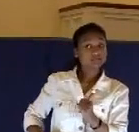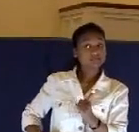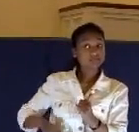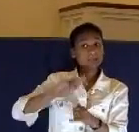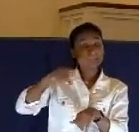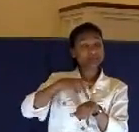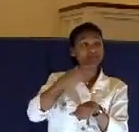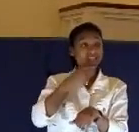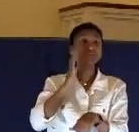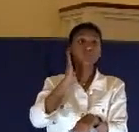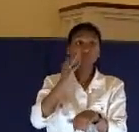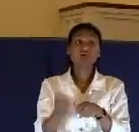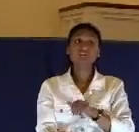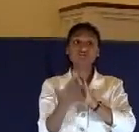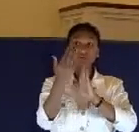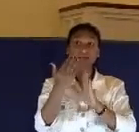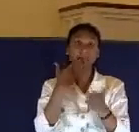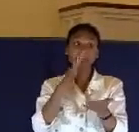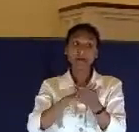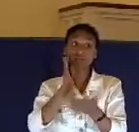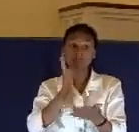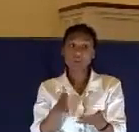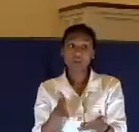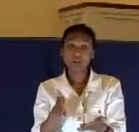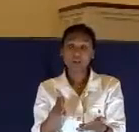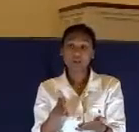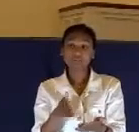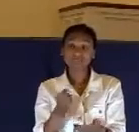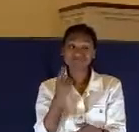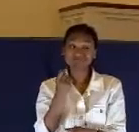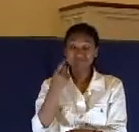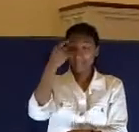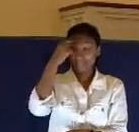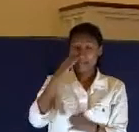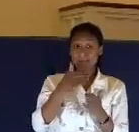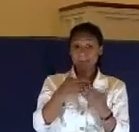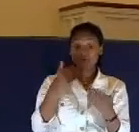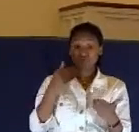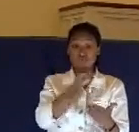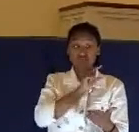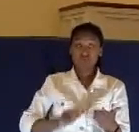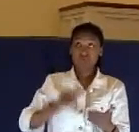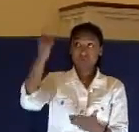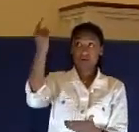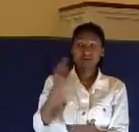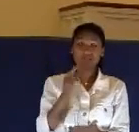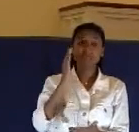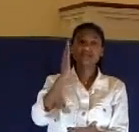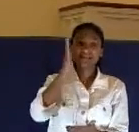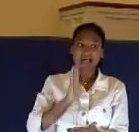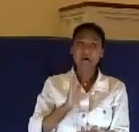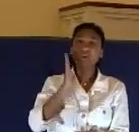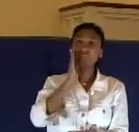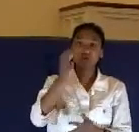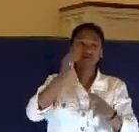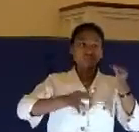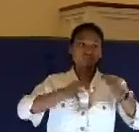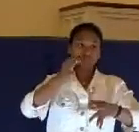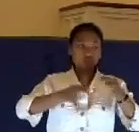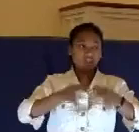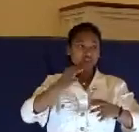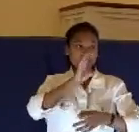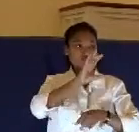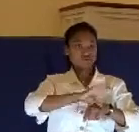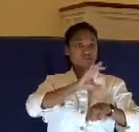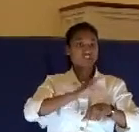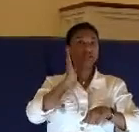And, beloved, I don't mean to sound pessimistic, but I think before the time of the Lord comes, God's going to purge his church. And he may use a corrupt government to